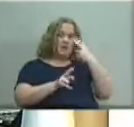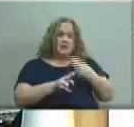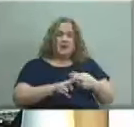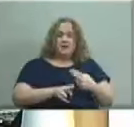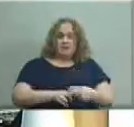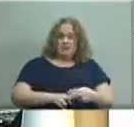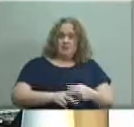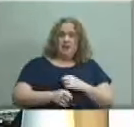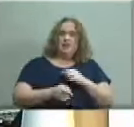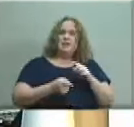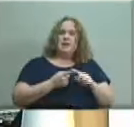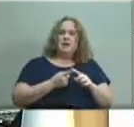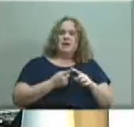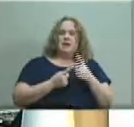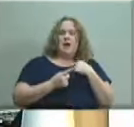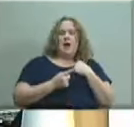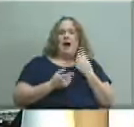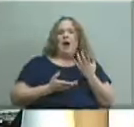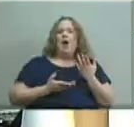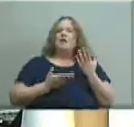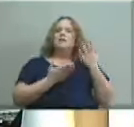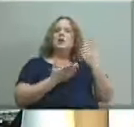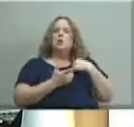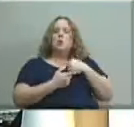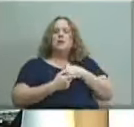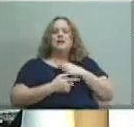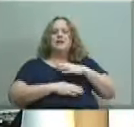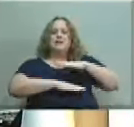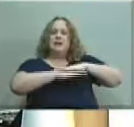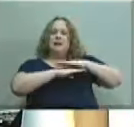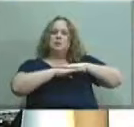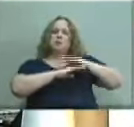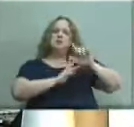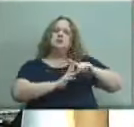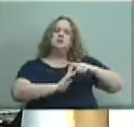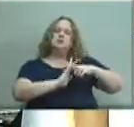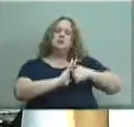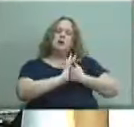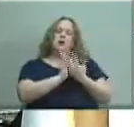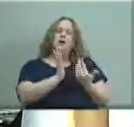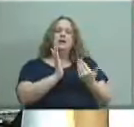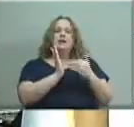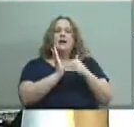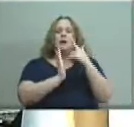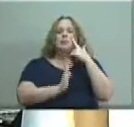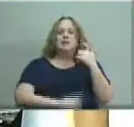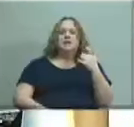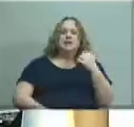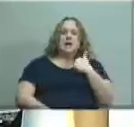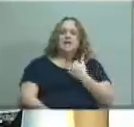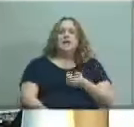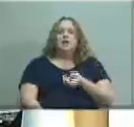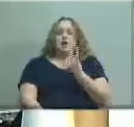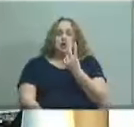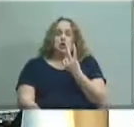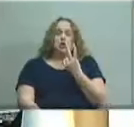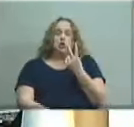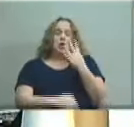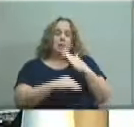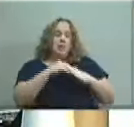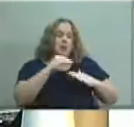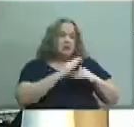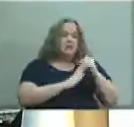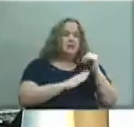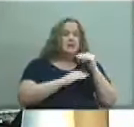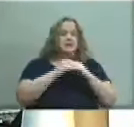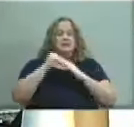that we actually table this and start anew simply because having these two facilities this close together and